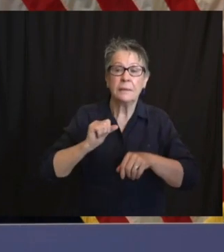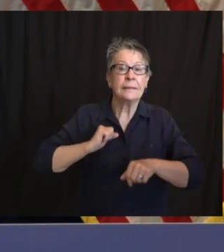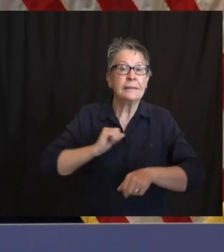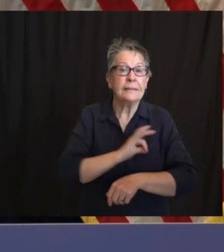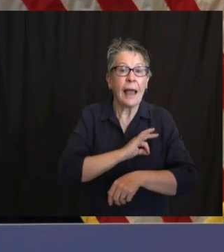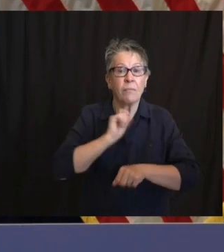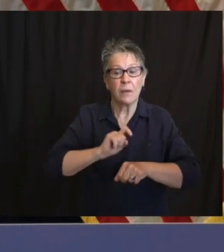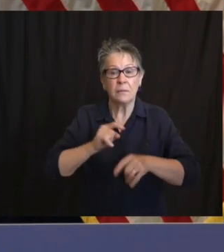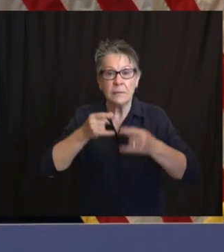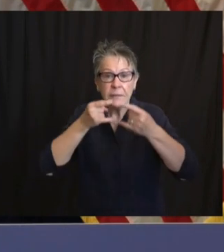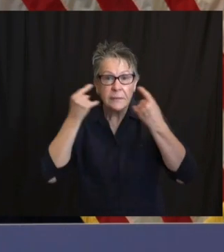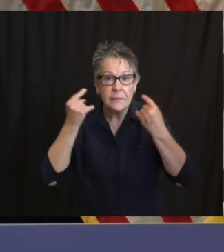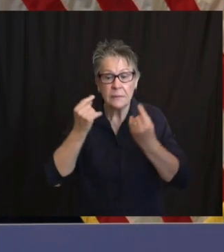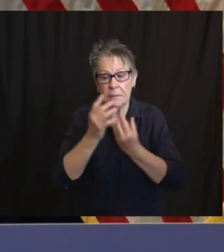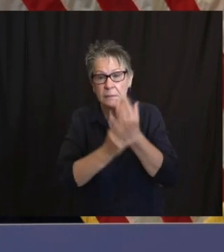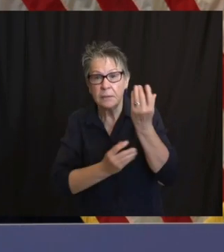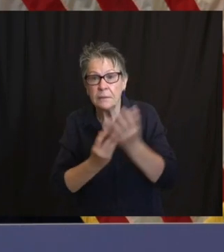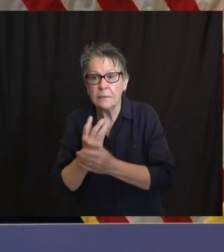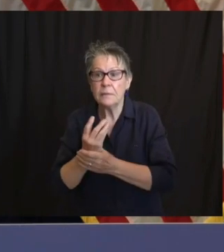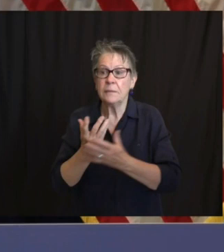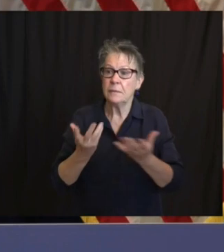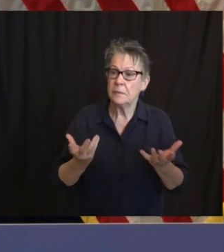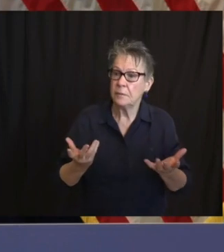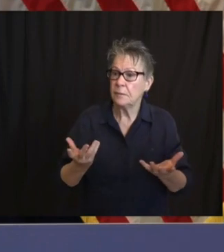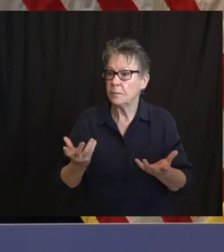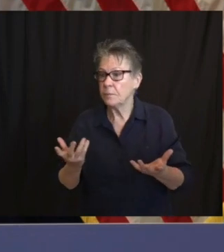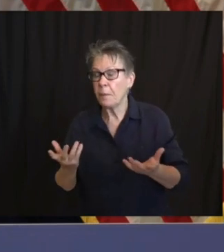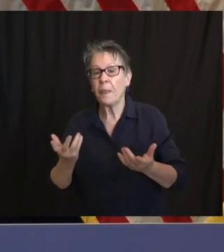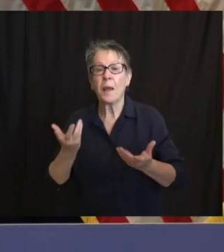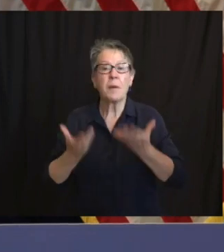menus than not, but I'll leave it, that's to come.